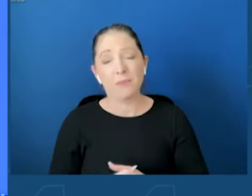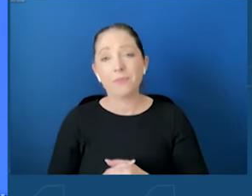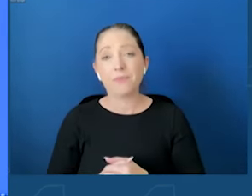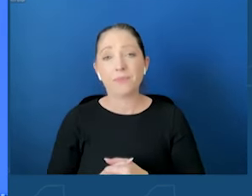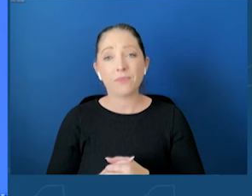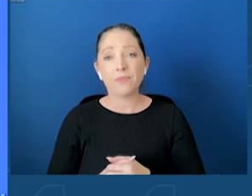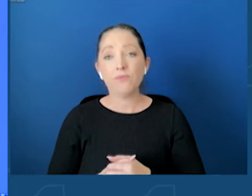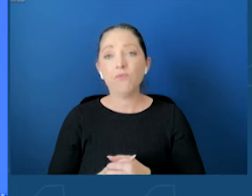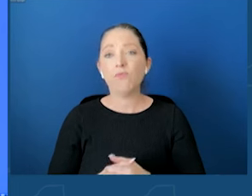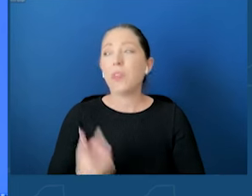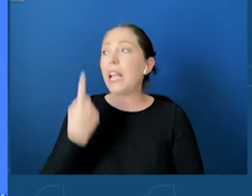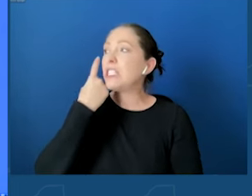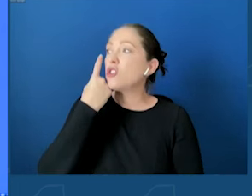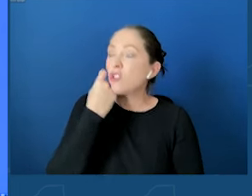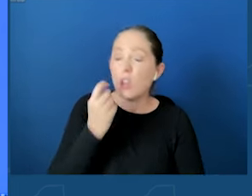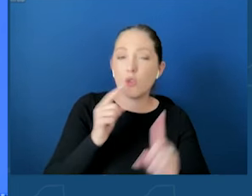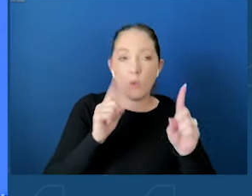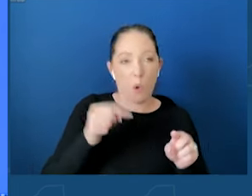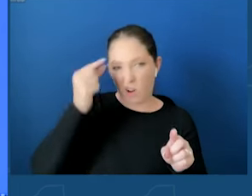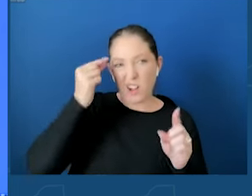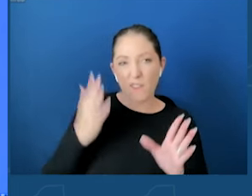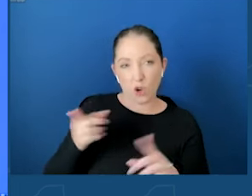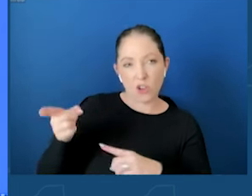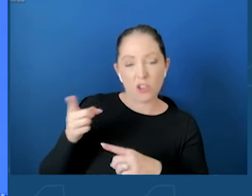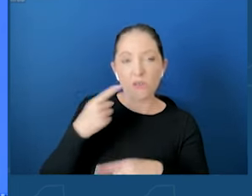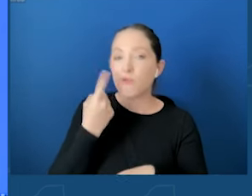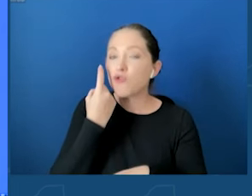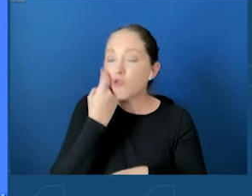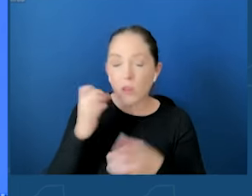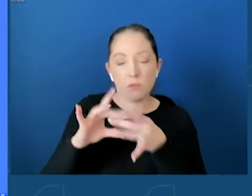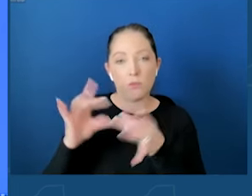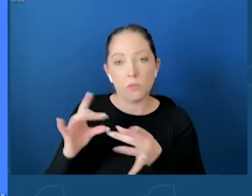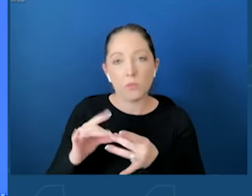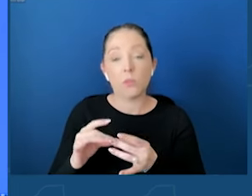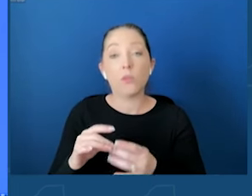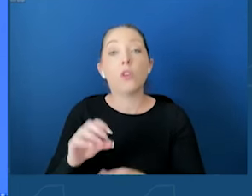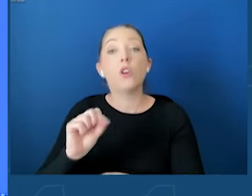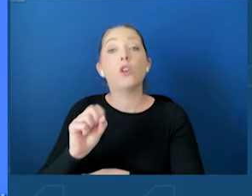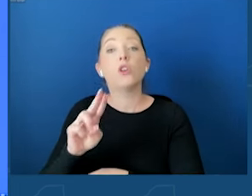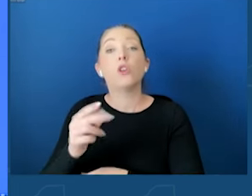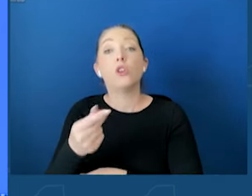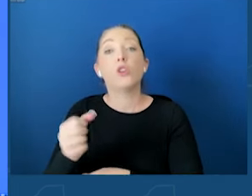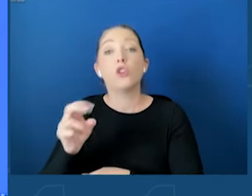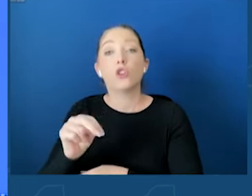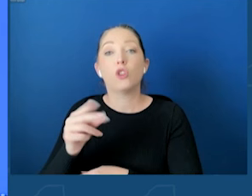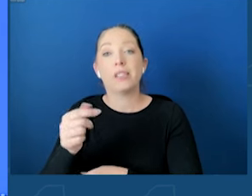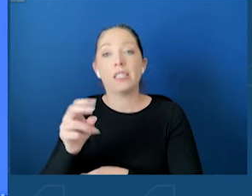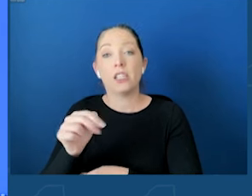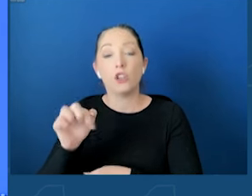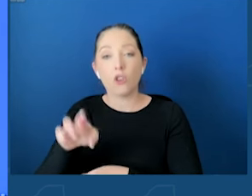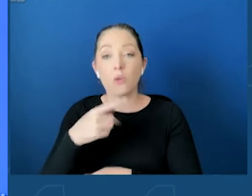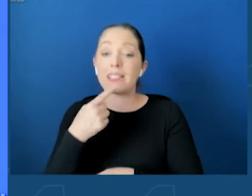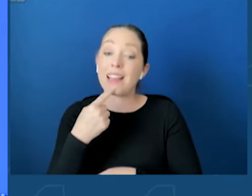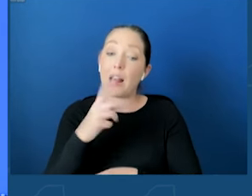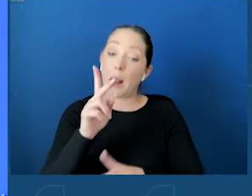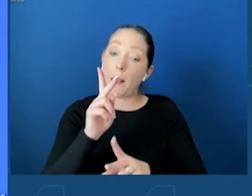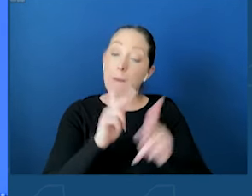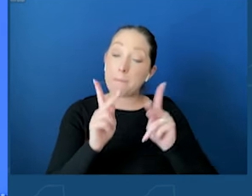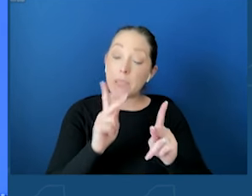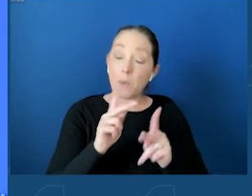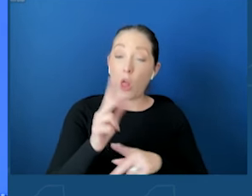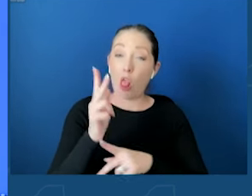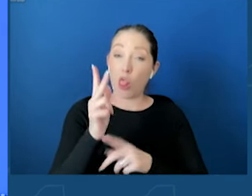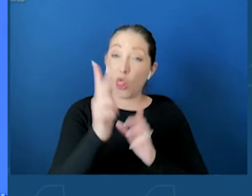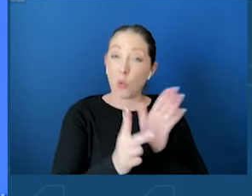the governor, a report by the Surgeon General shows that youth who spend more than three hours a day on social media are twice as likely